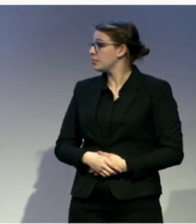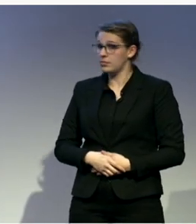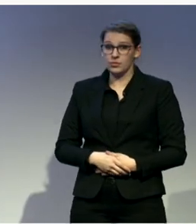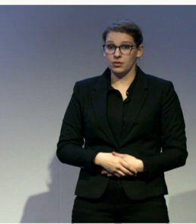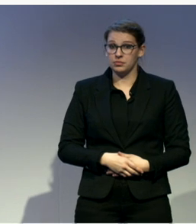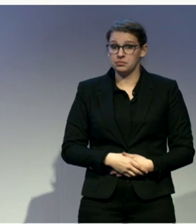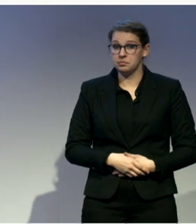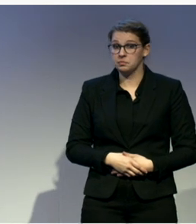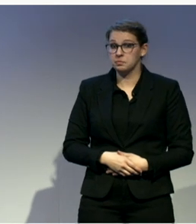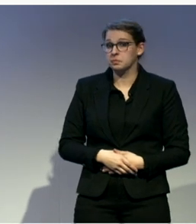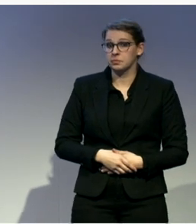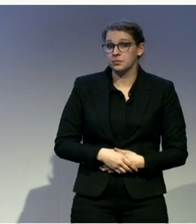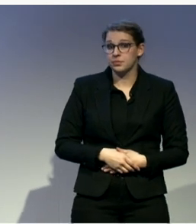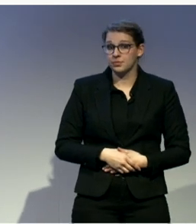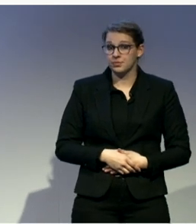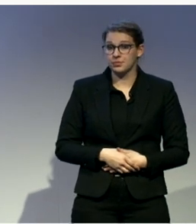Okay.